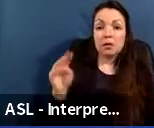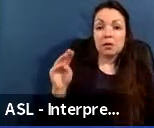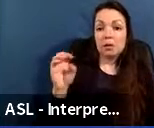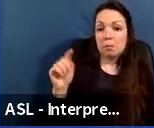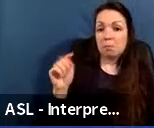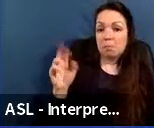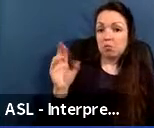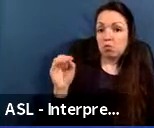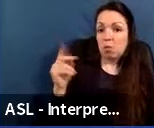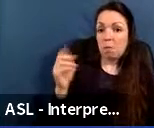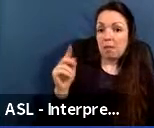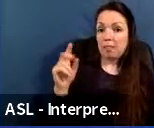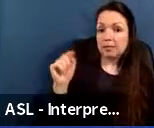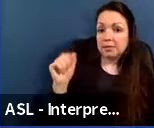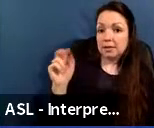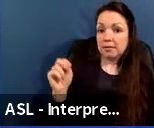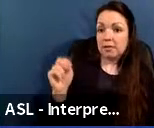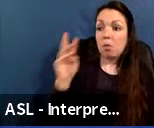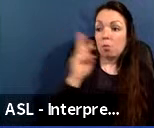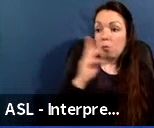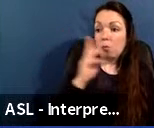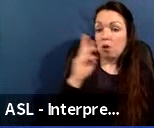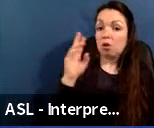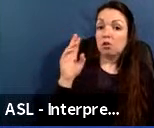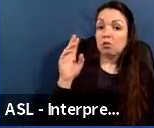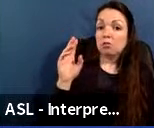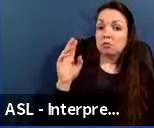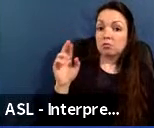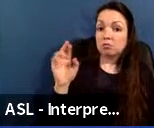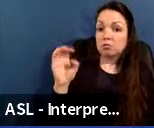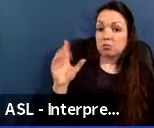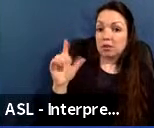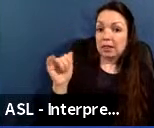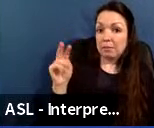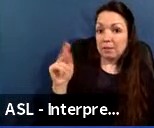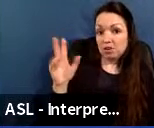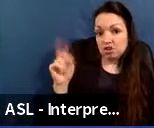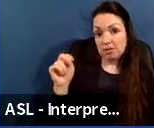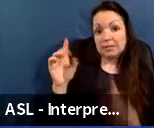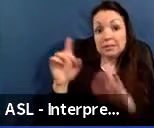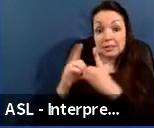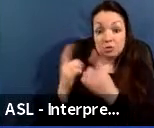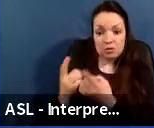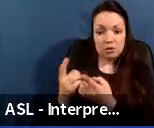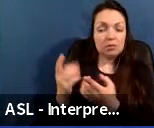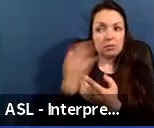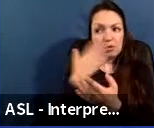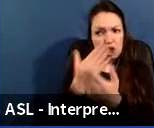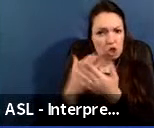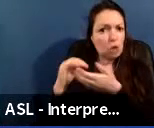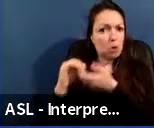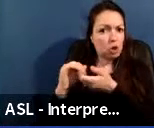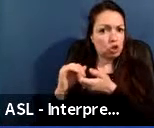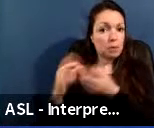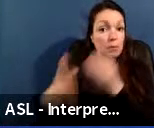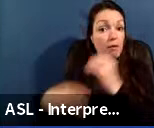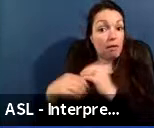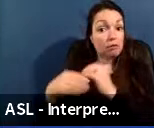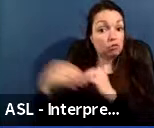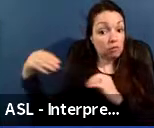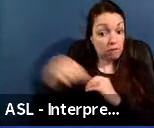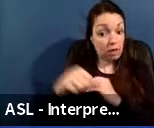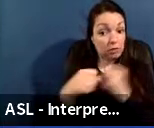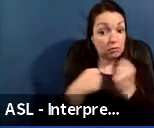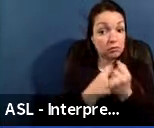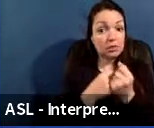District. This has been a good partnership where CPS gets the benefit of supplemental funding, a new outdoor space,